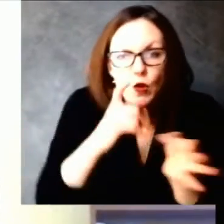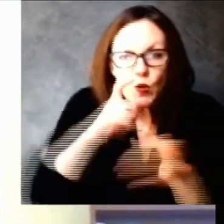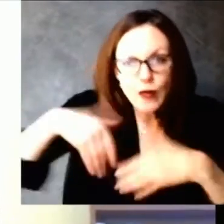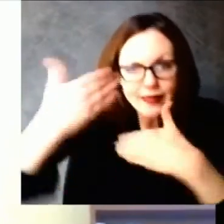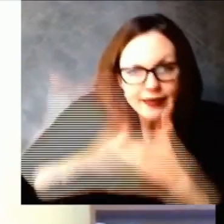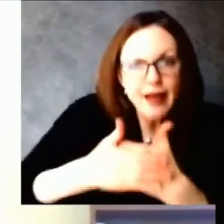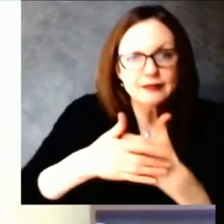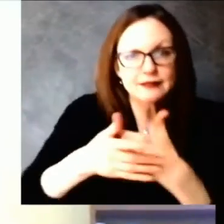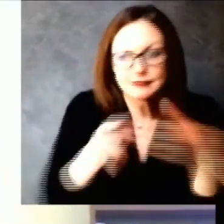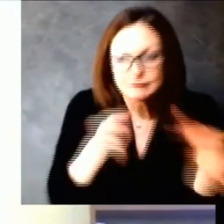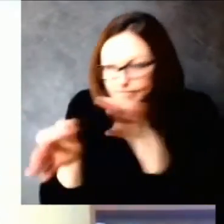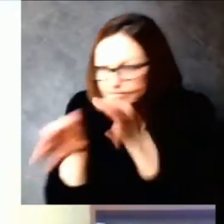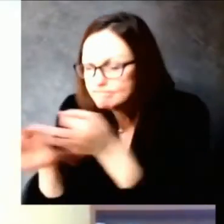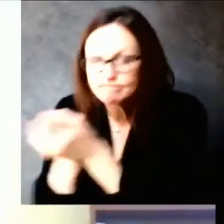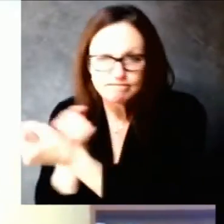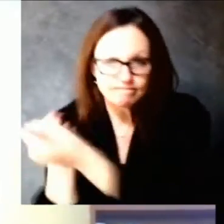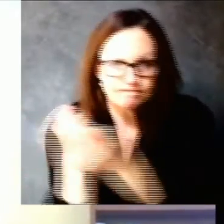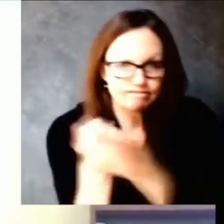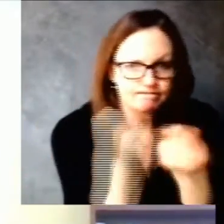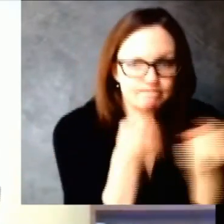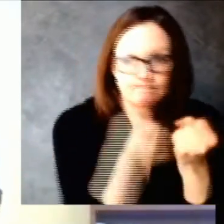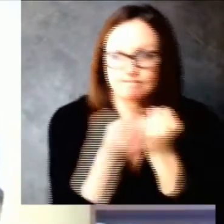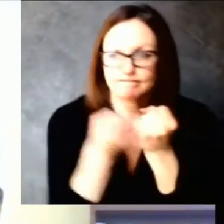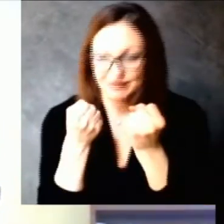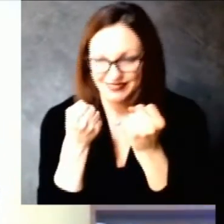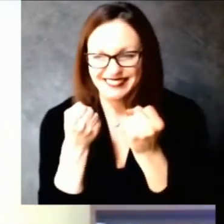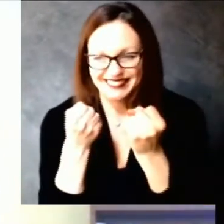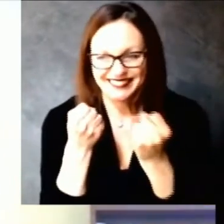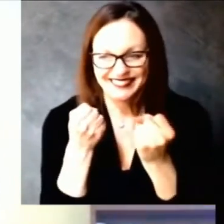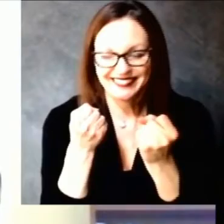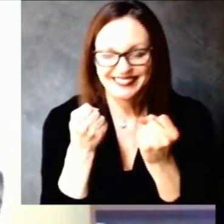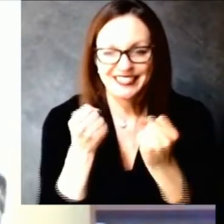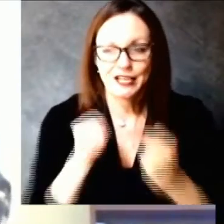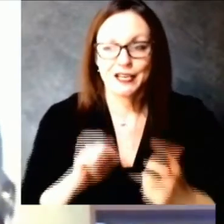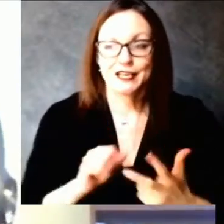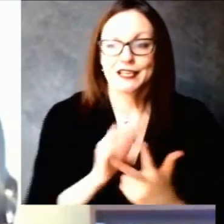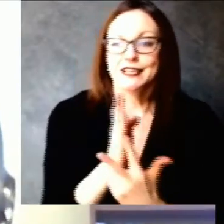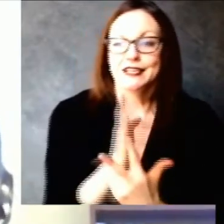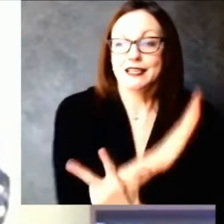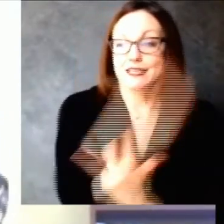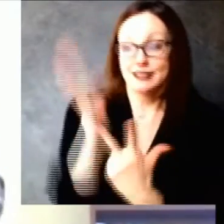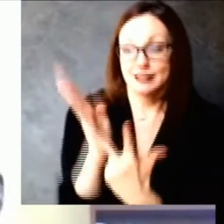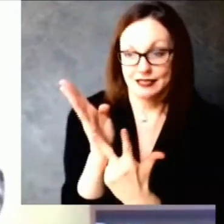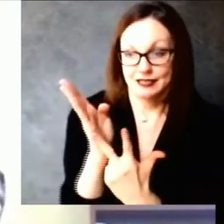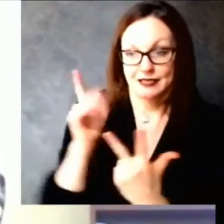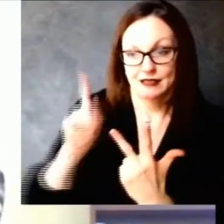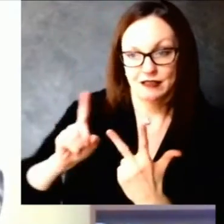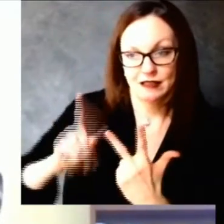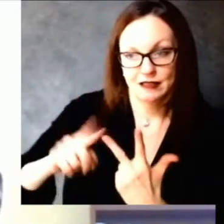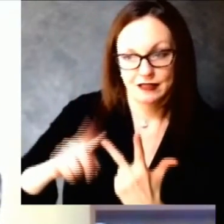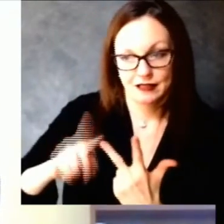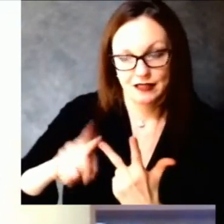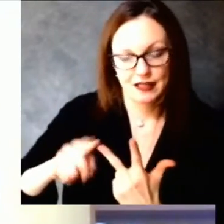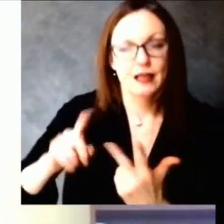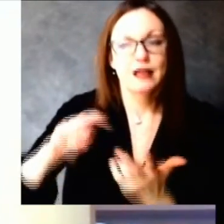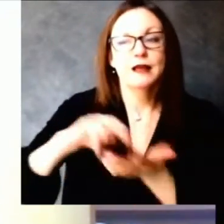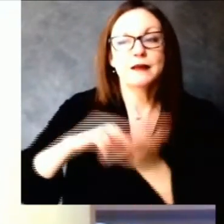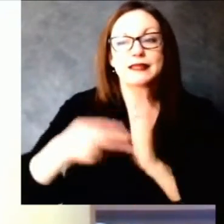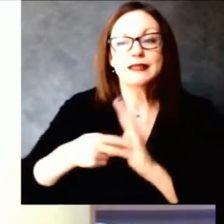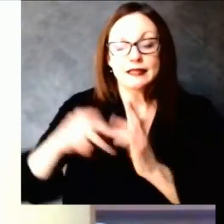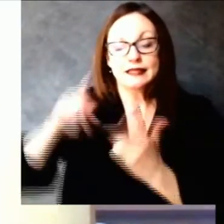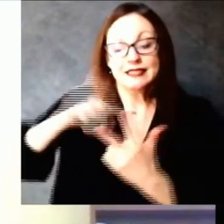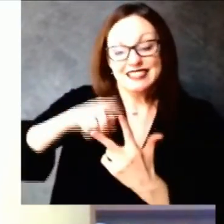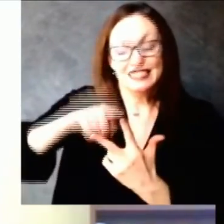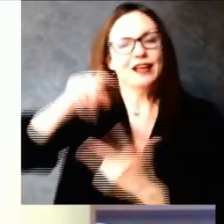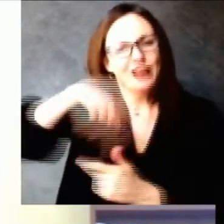these vaccines how they're safe how they will help protect you where you can get them helping connect people who